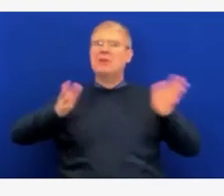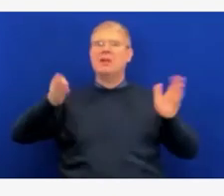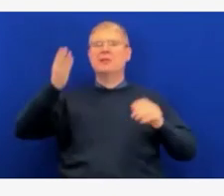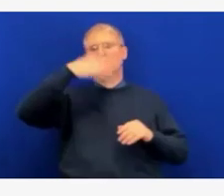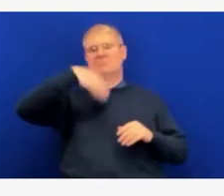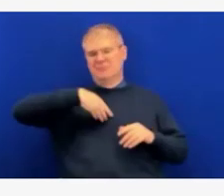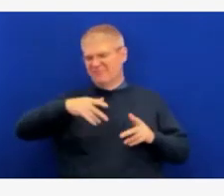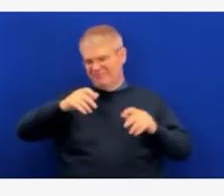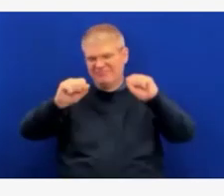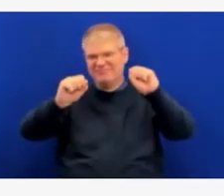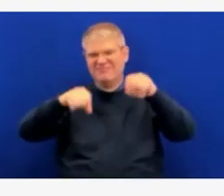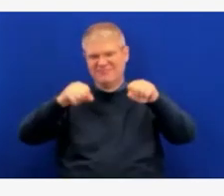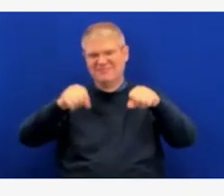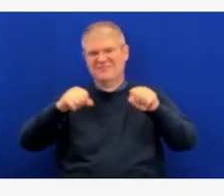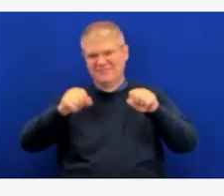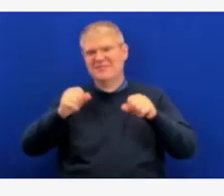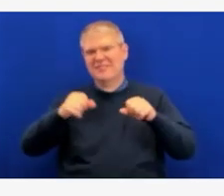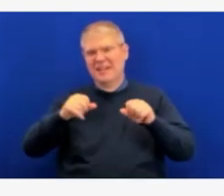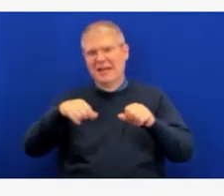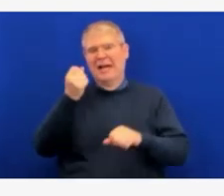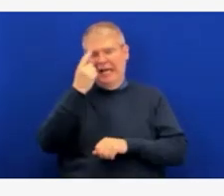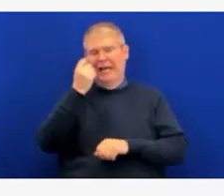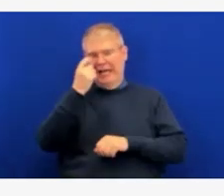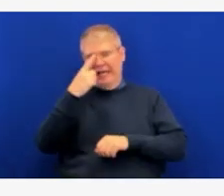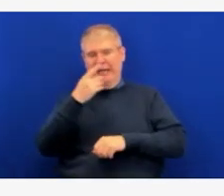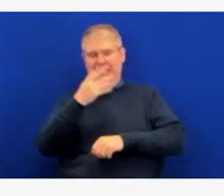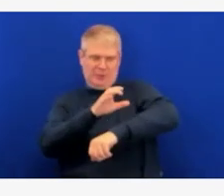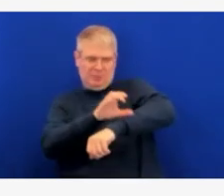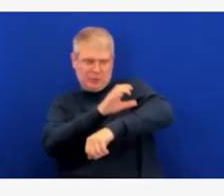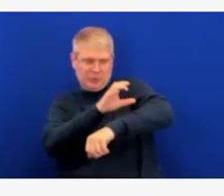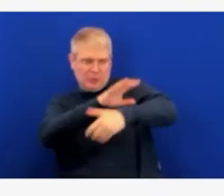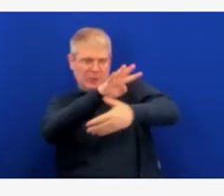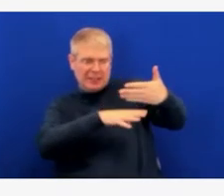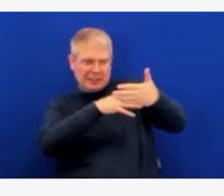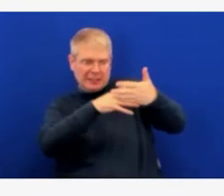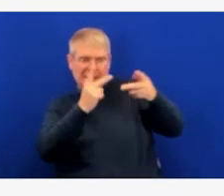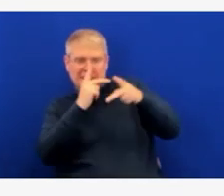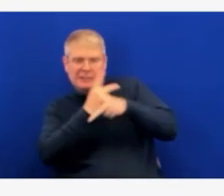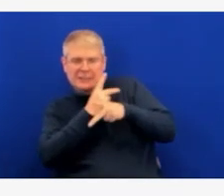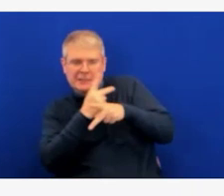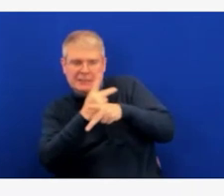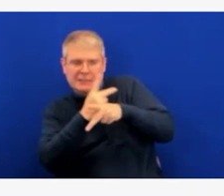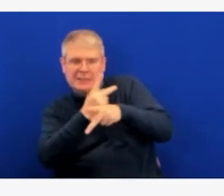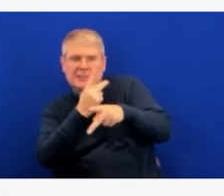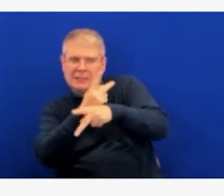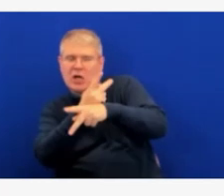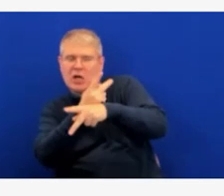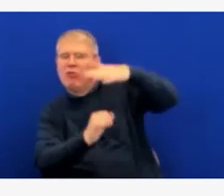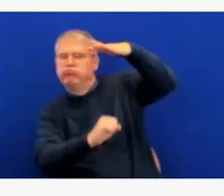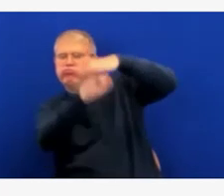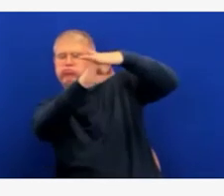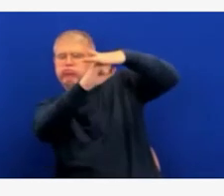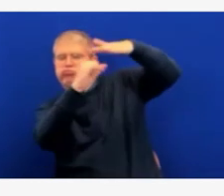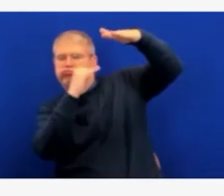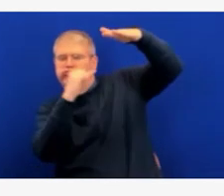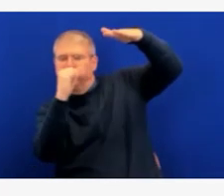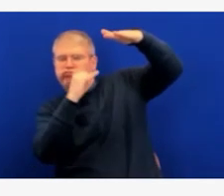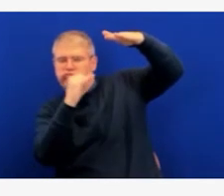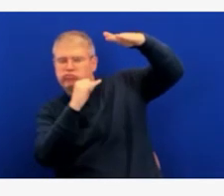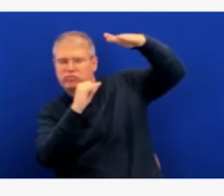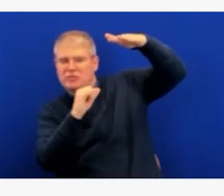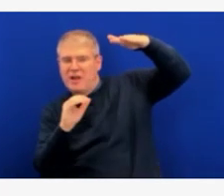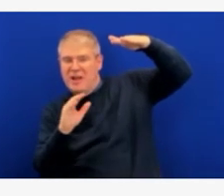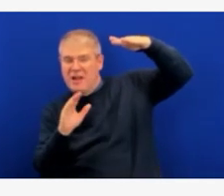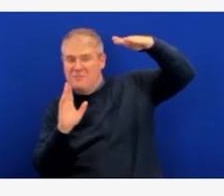I also think that the actual number of cases in the community is never going to be counted completely by public health